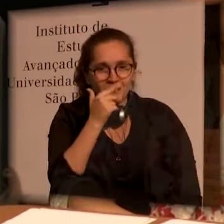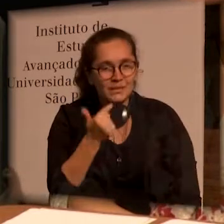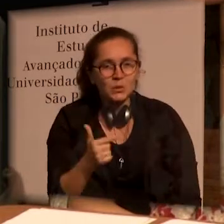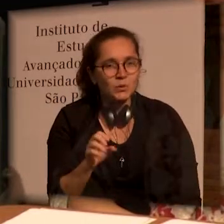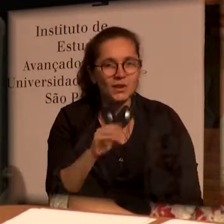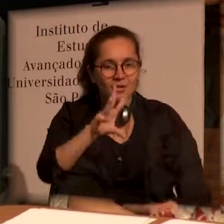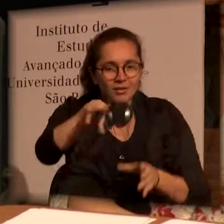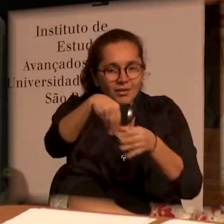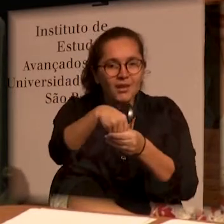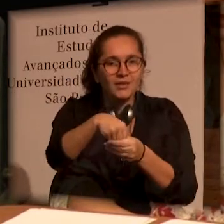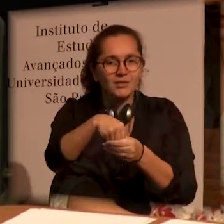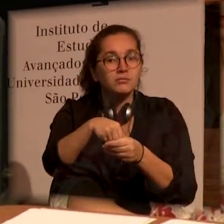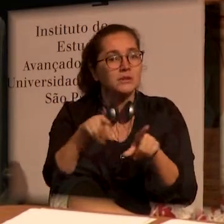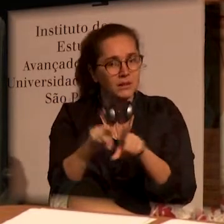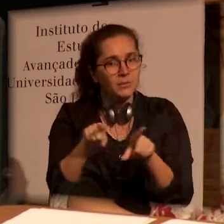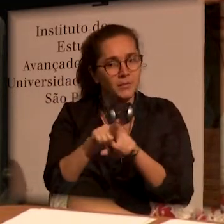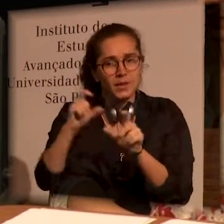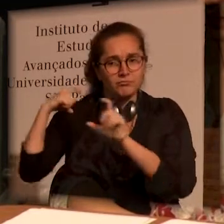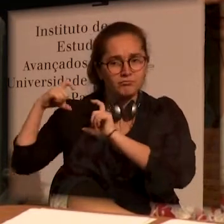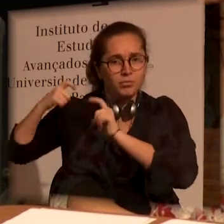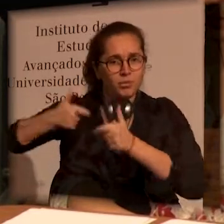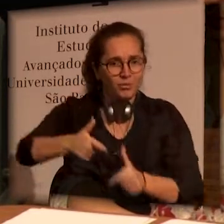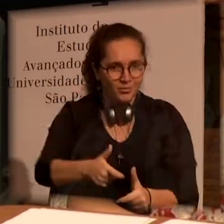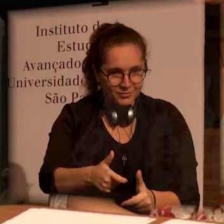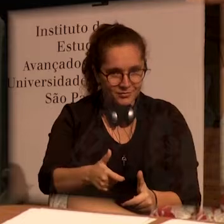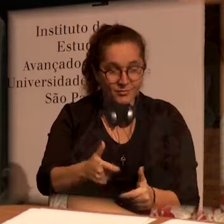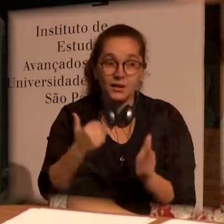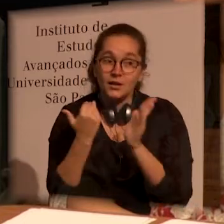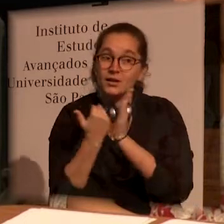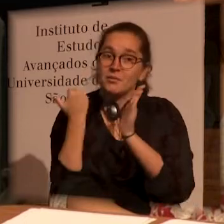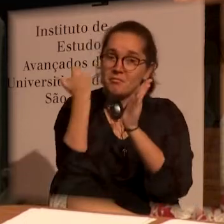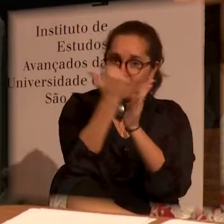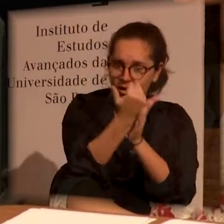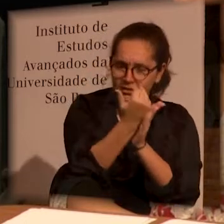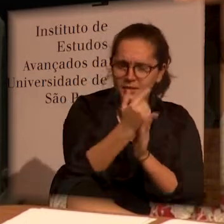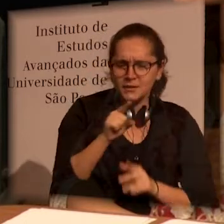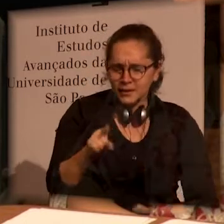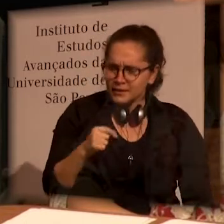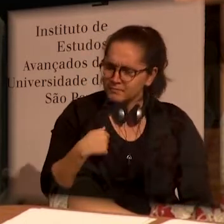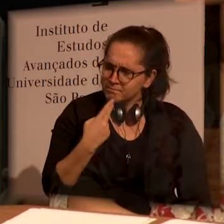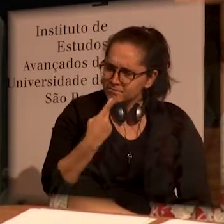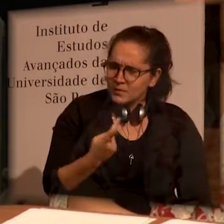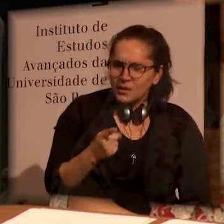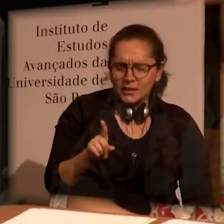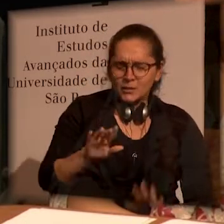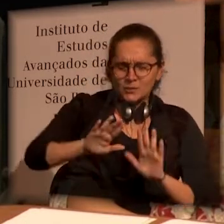Even though a natural science would also have its own assumptions.